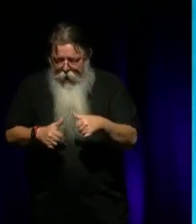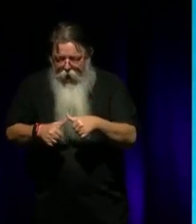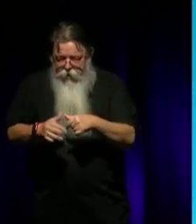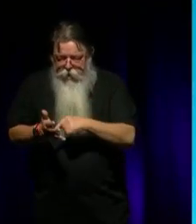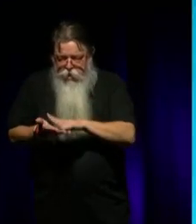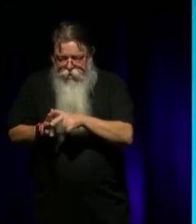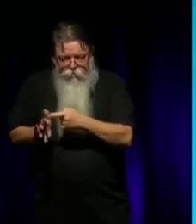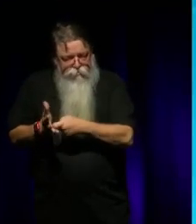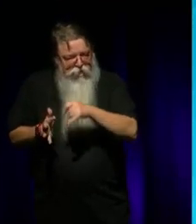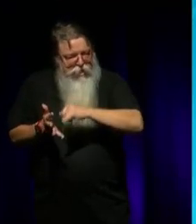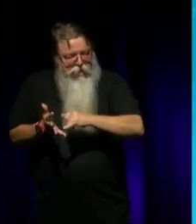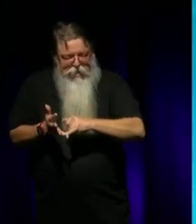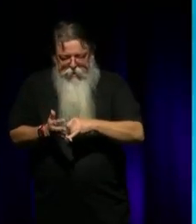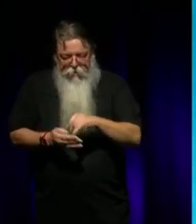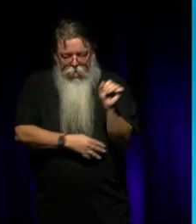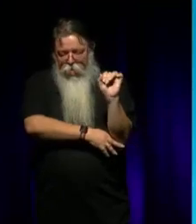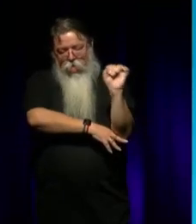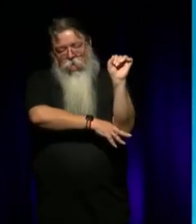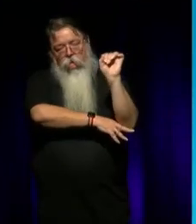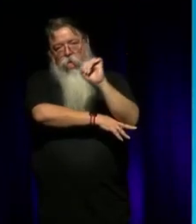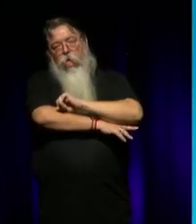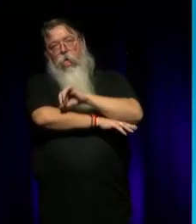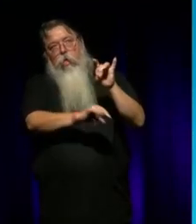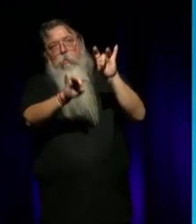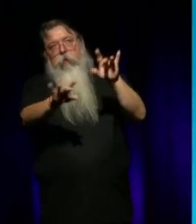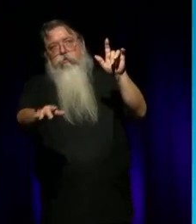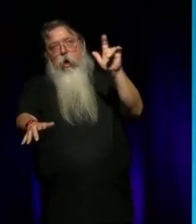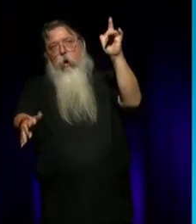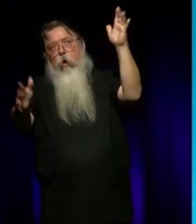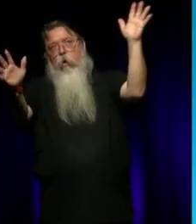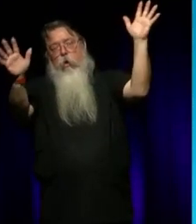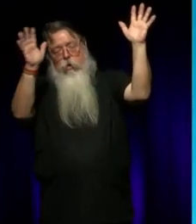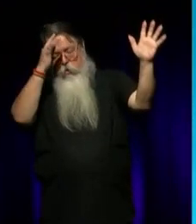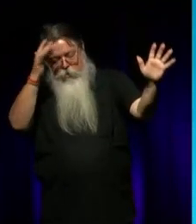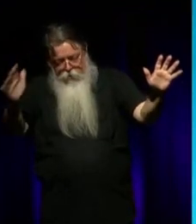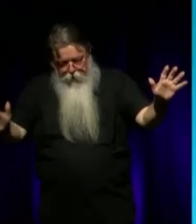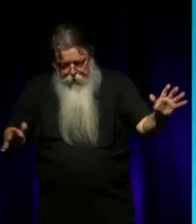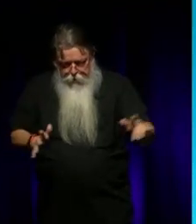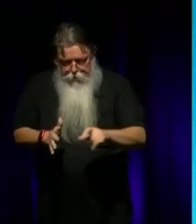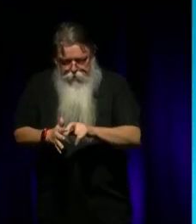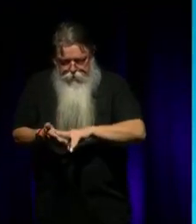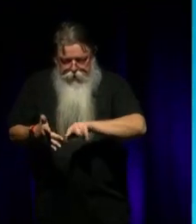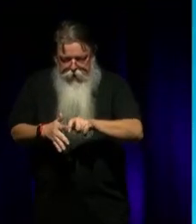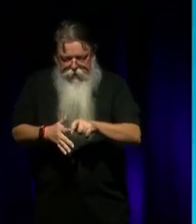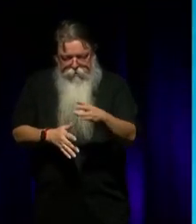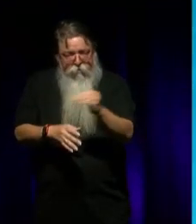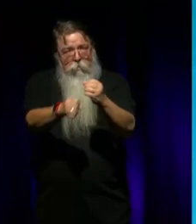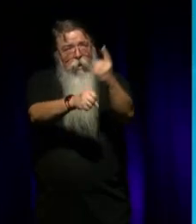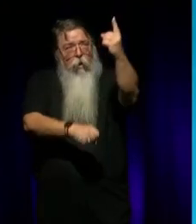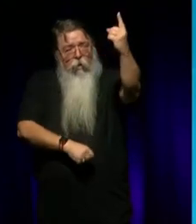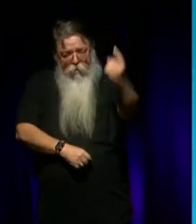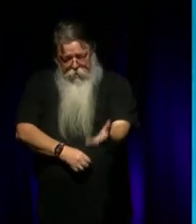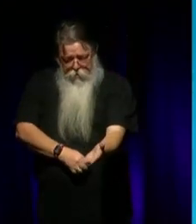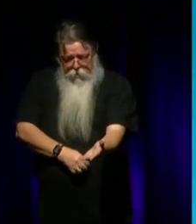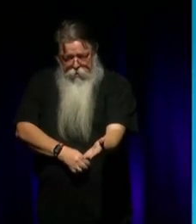said... What did she say? Bless the Lord. Because she said David was sent from God. So